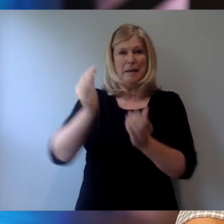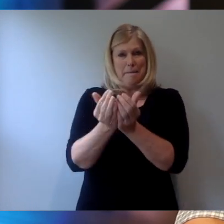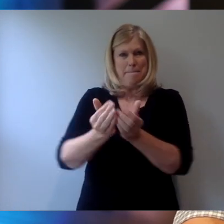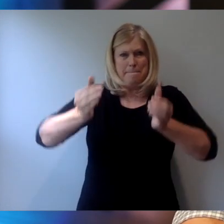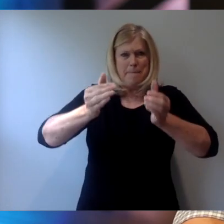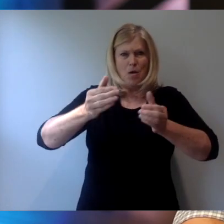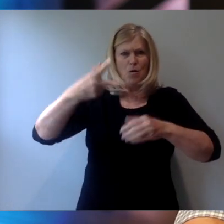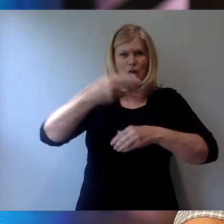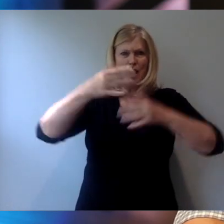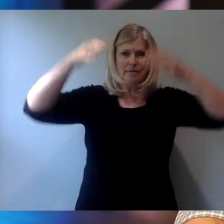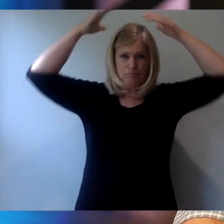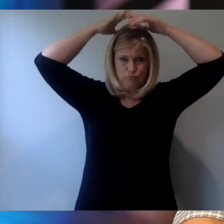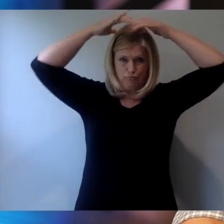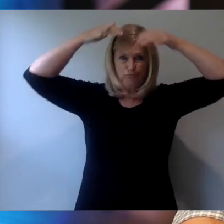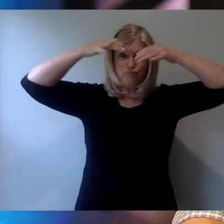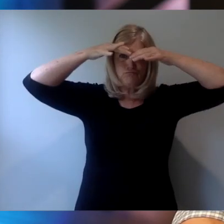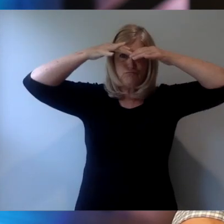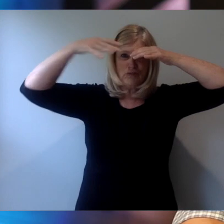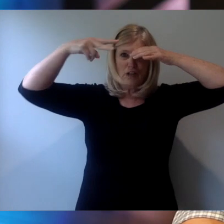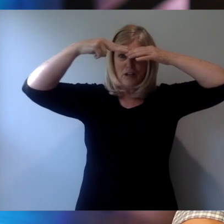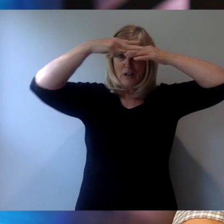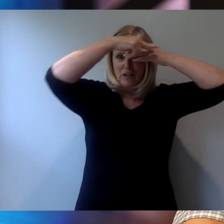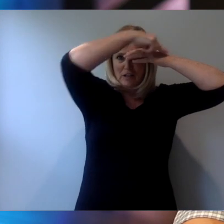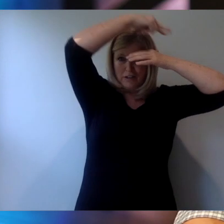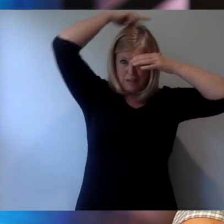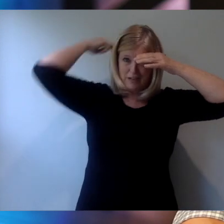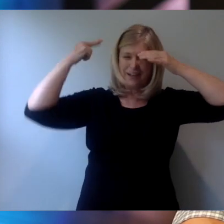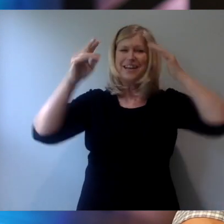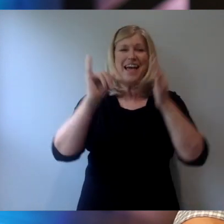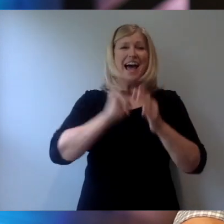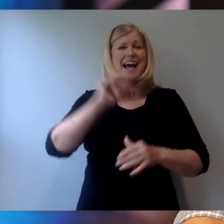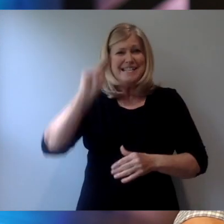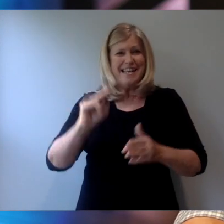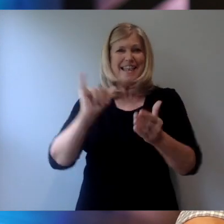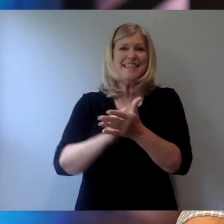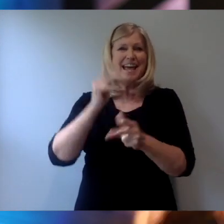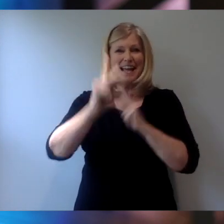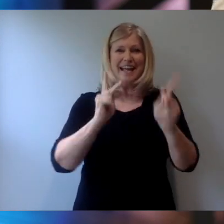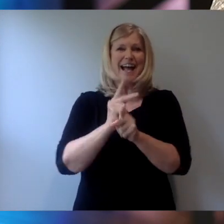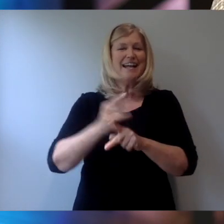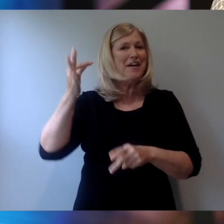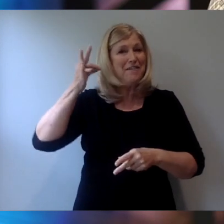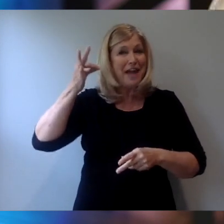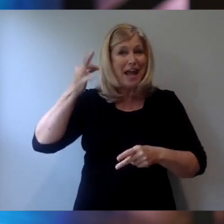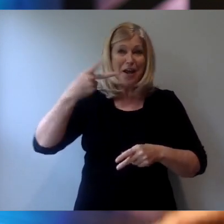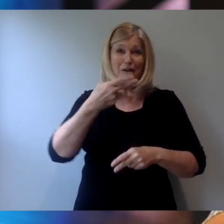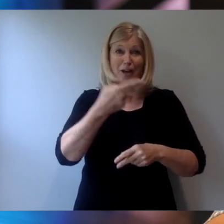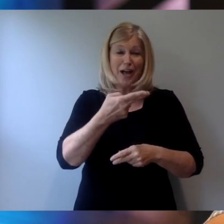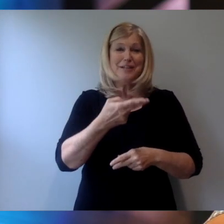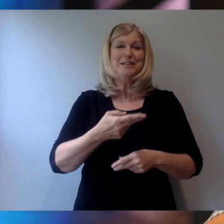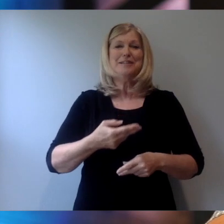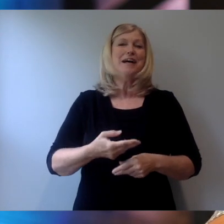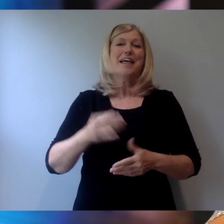a kid, that's what I needed. I needed that kind of hairstyle. Now, if you're older than me, you might not understand that, but